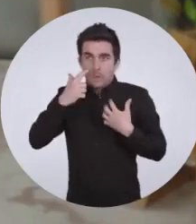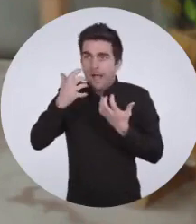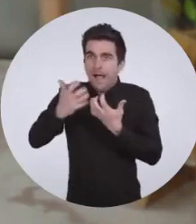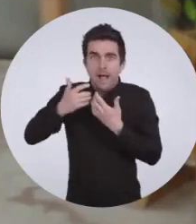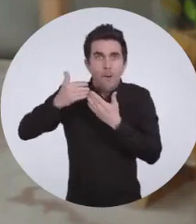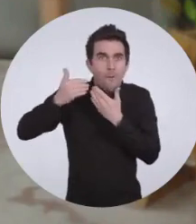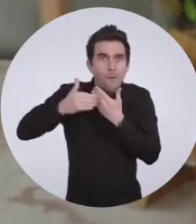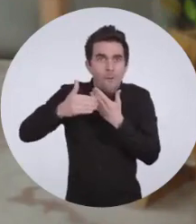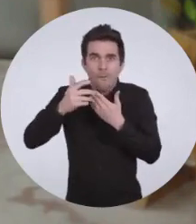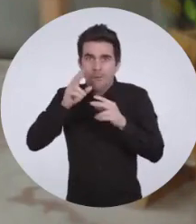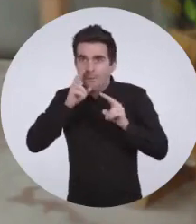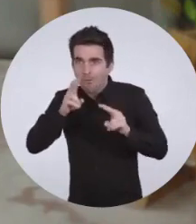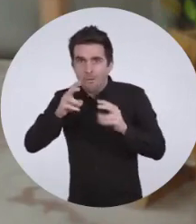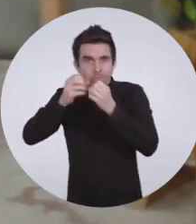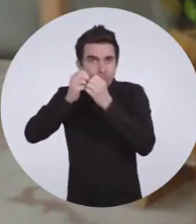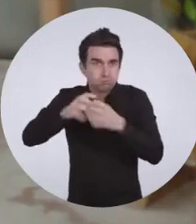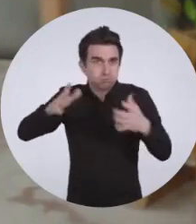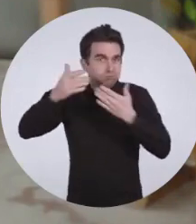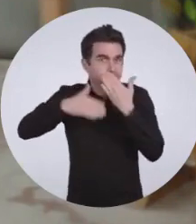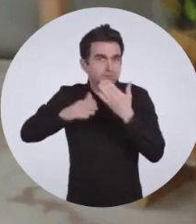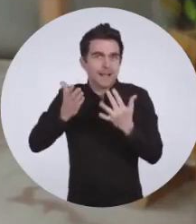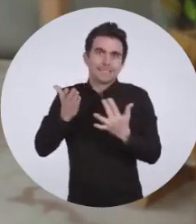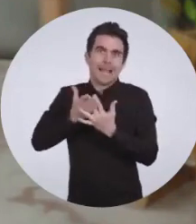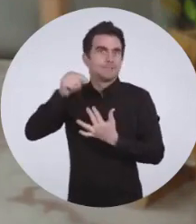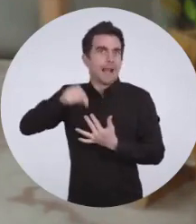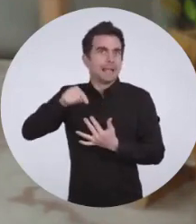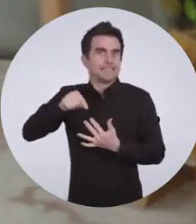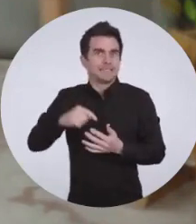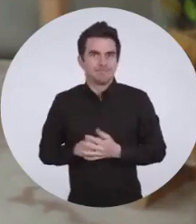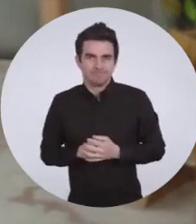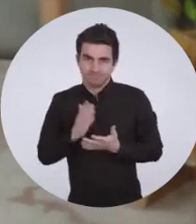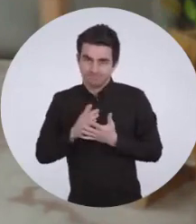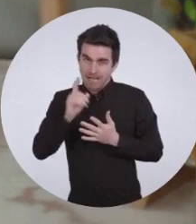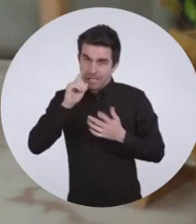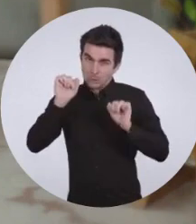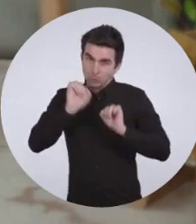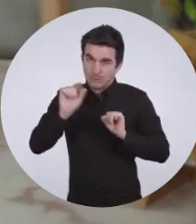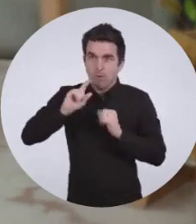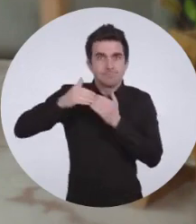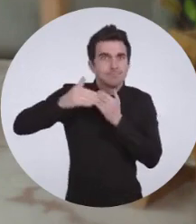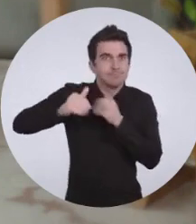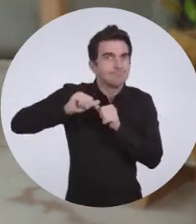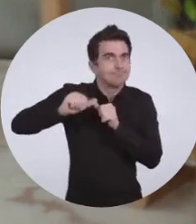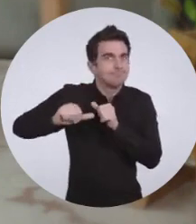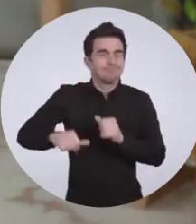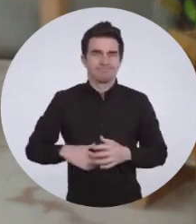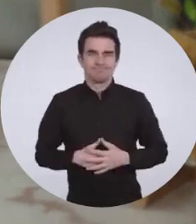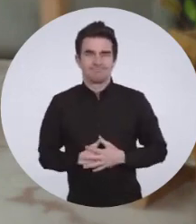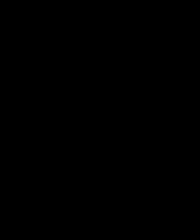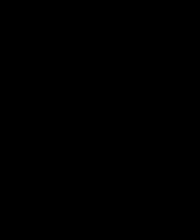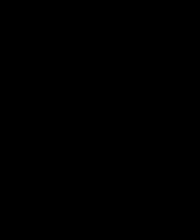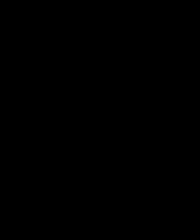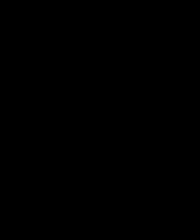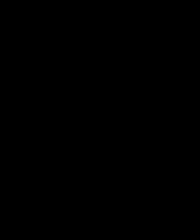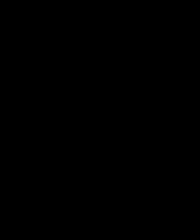really exciting to see this much detail and capacity in accessible technology. I can't wait to see what else is next.